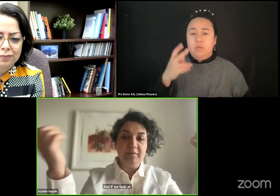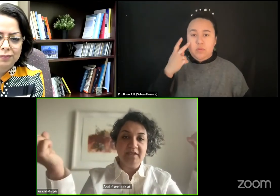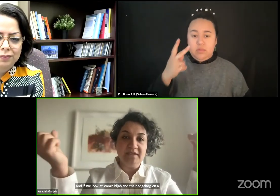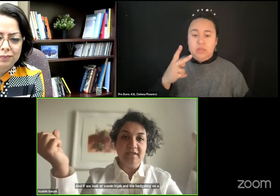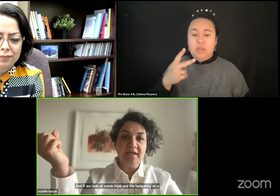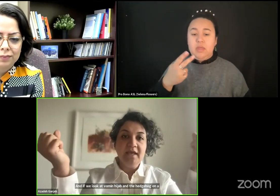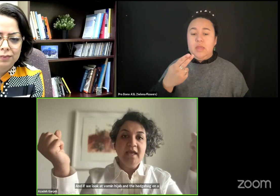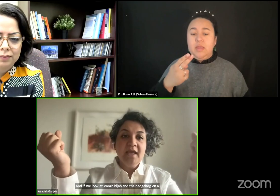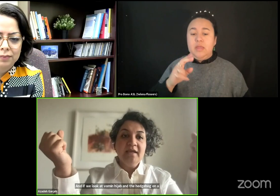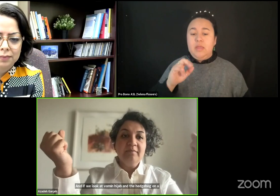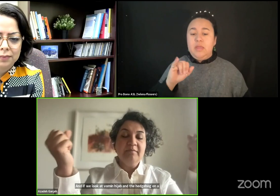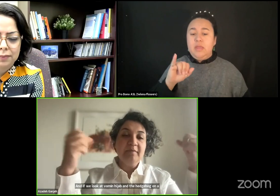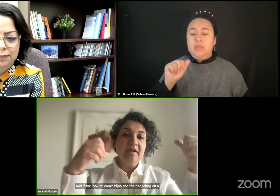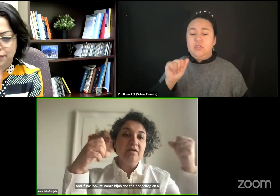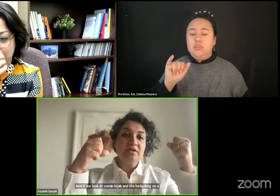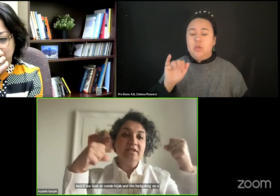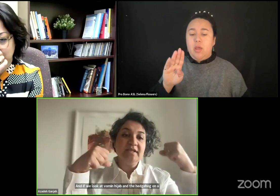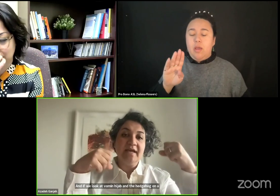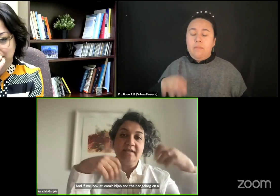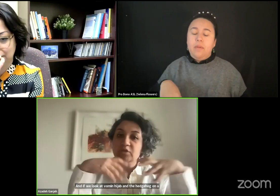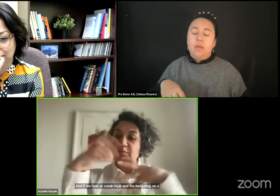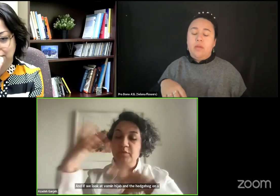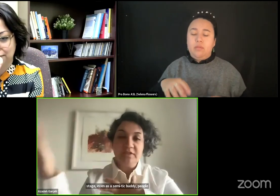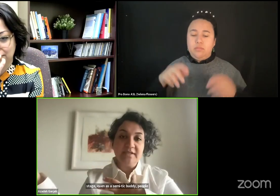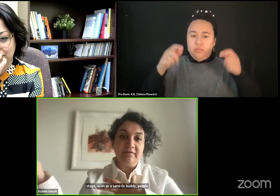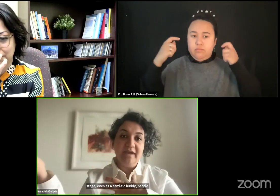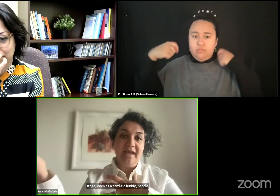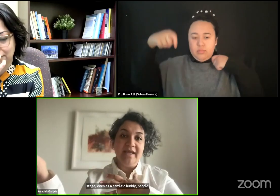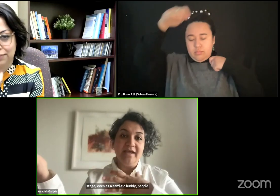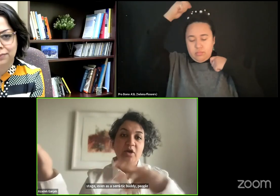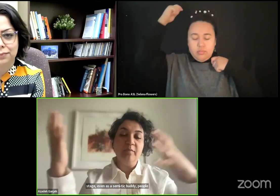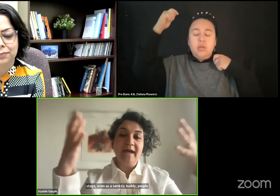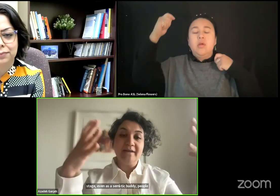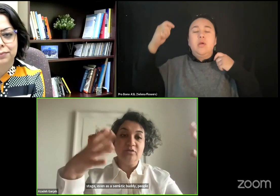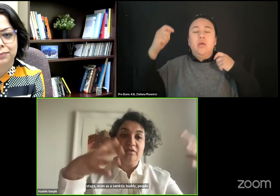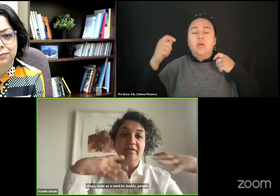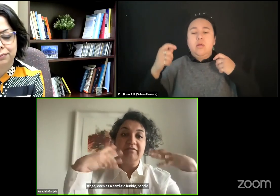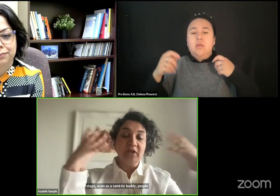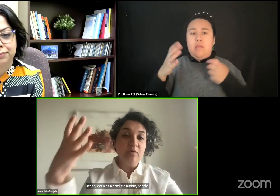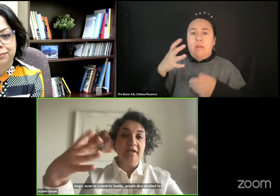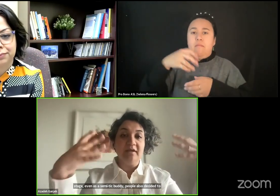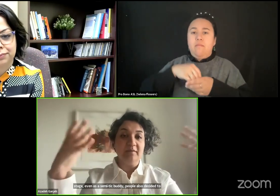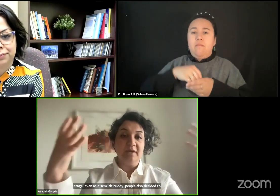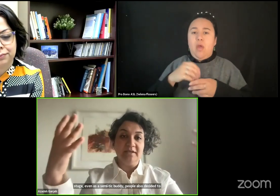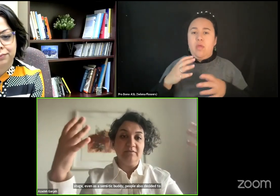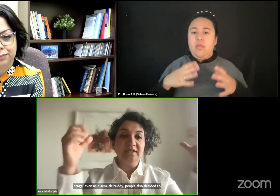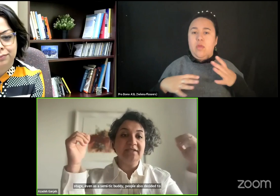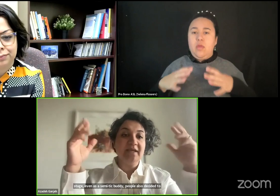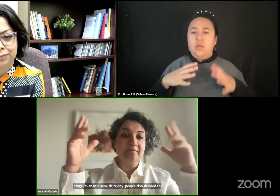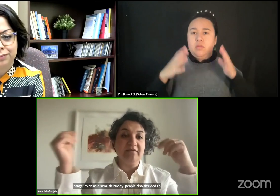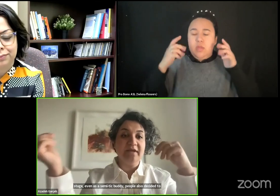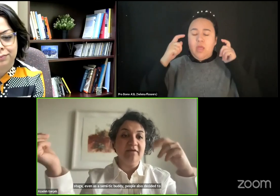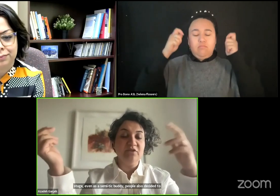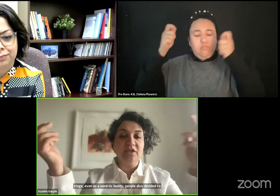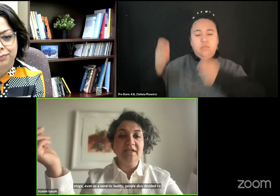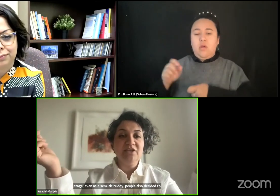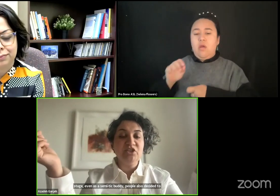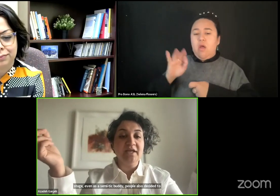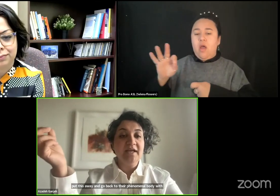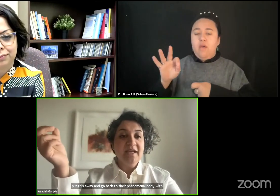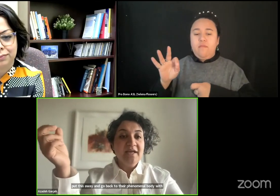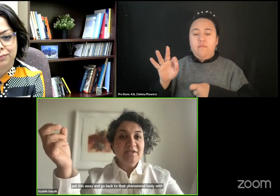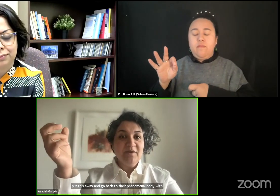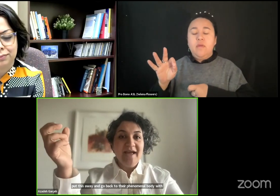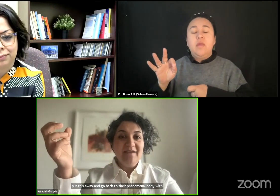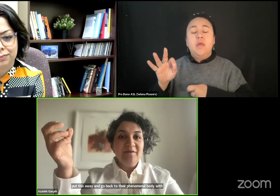semiotic body, people also decided to put this away and go back to their phenomenal body with the terms of Erica Fischer